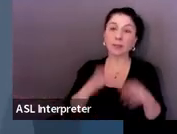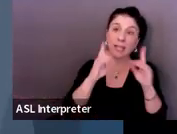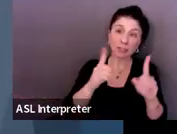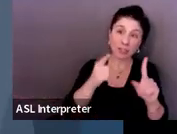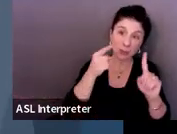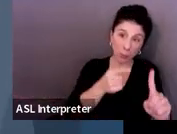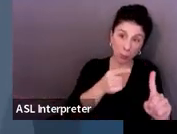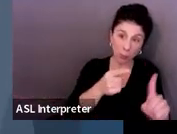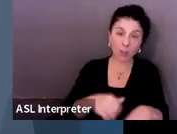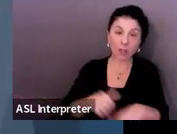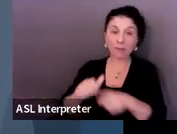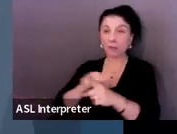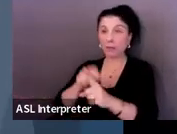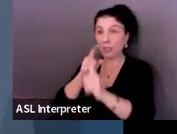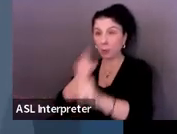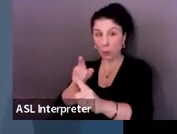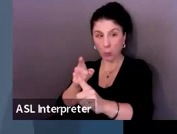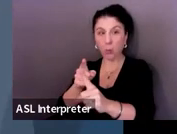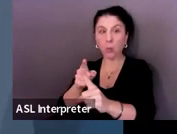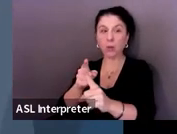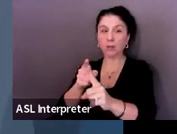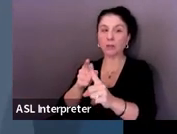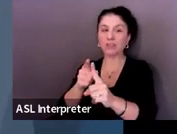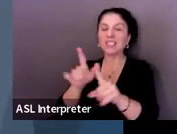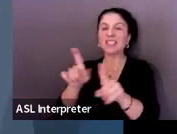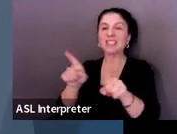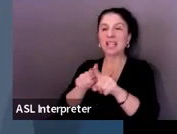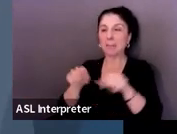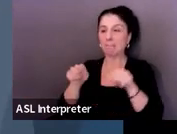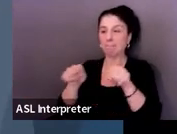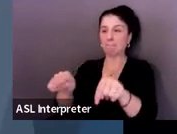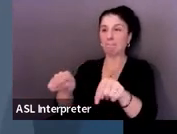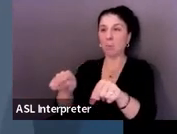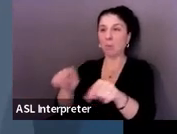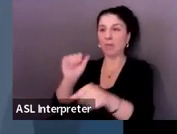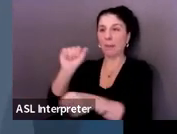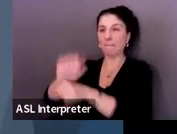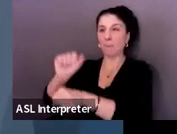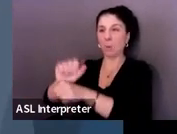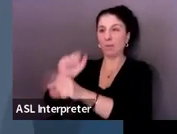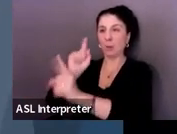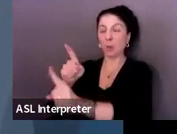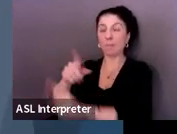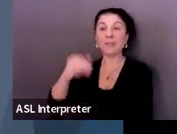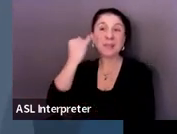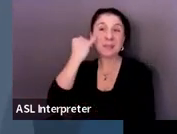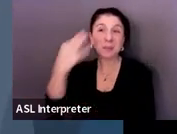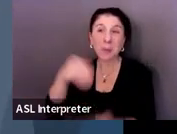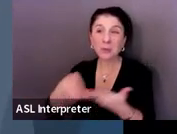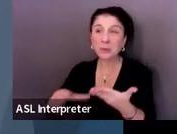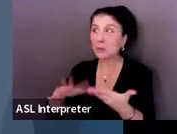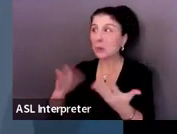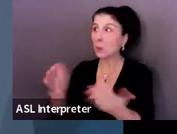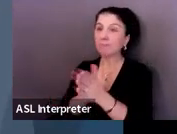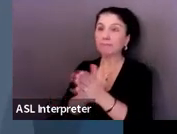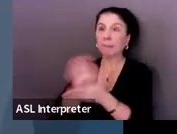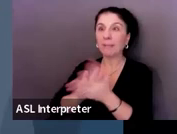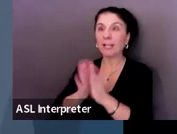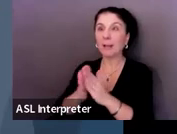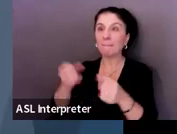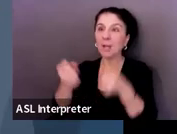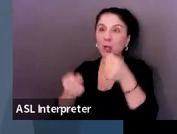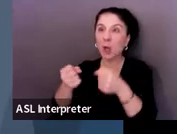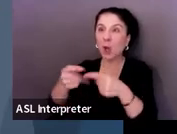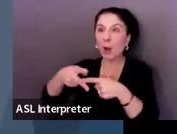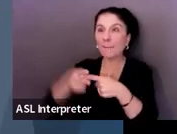to that employment goal. So for a student who might be interested in being like an auto mechanic, if the employment